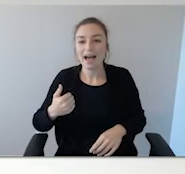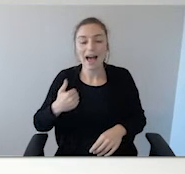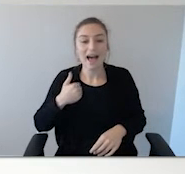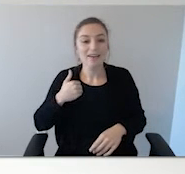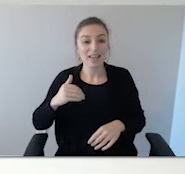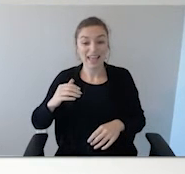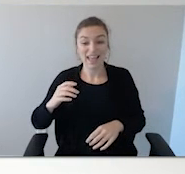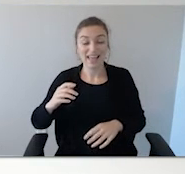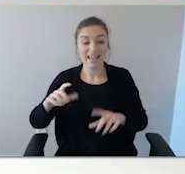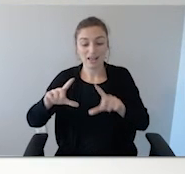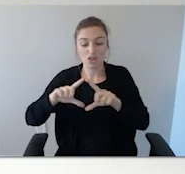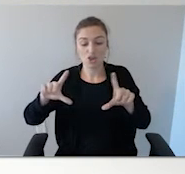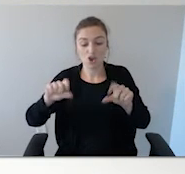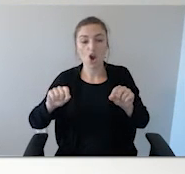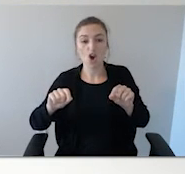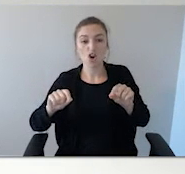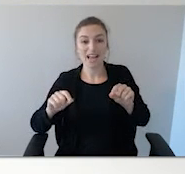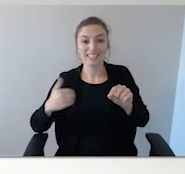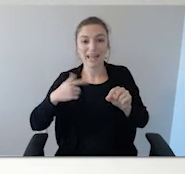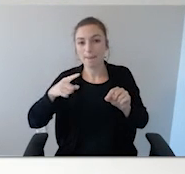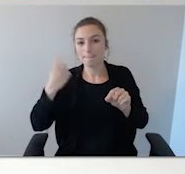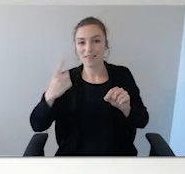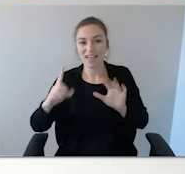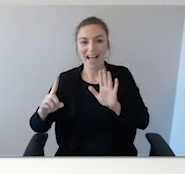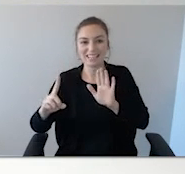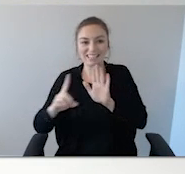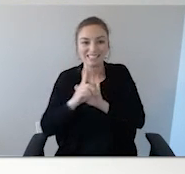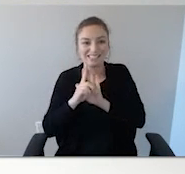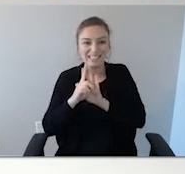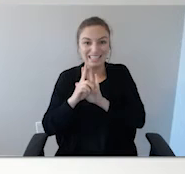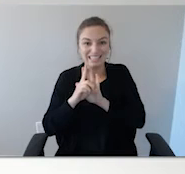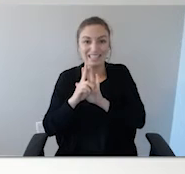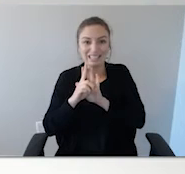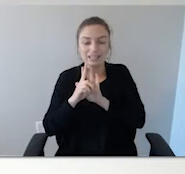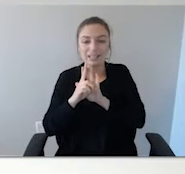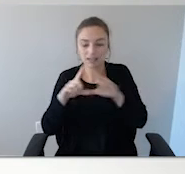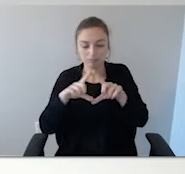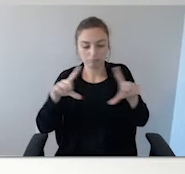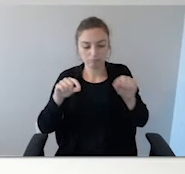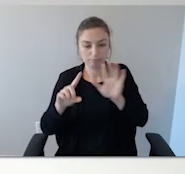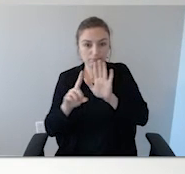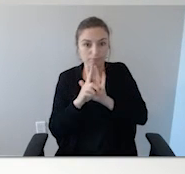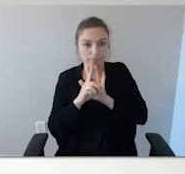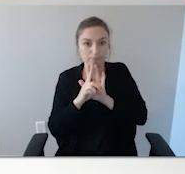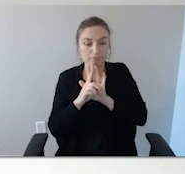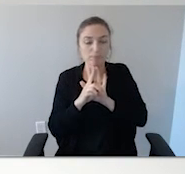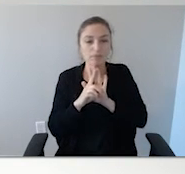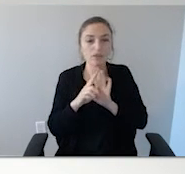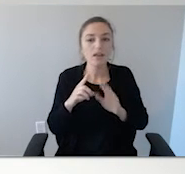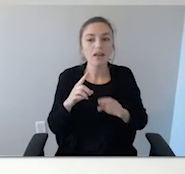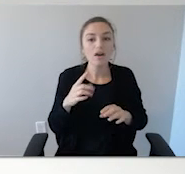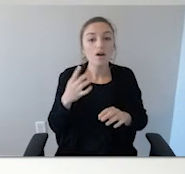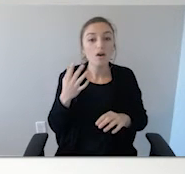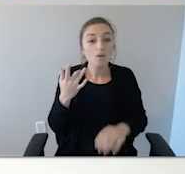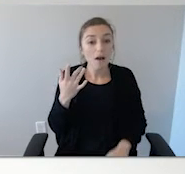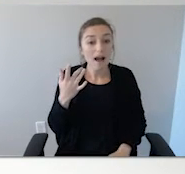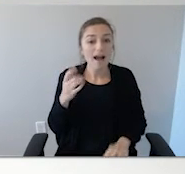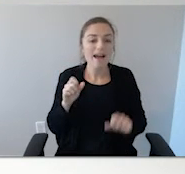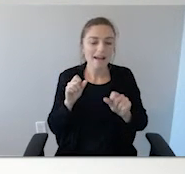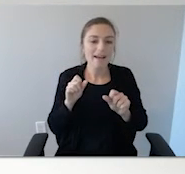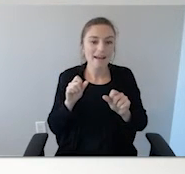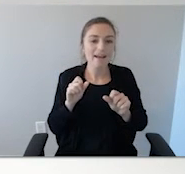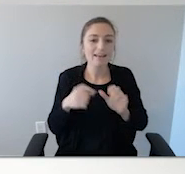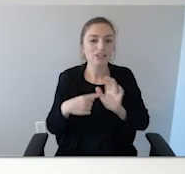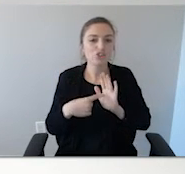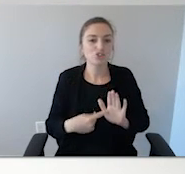D on the bottom right-hand corner just like they would organ donor. Put that on your, on your child's state ID card to indicate that they have a